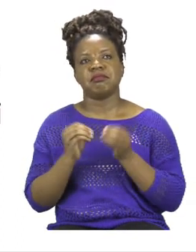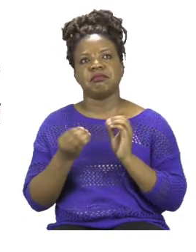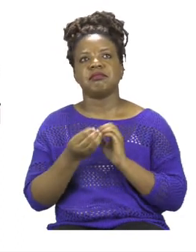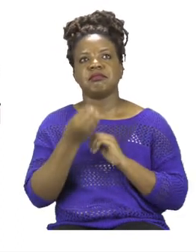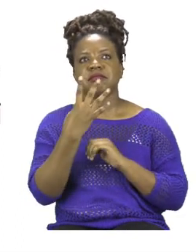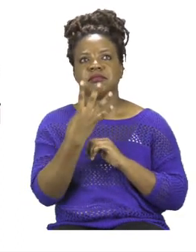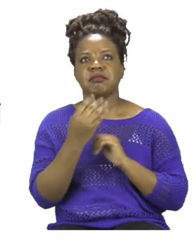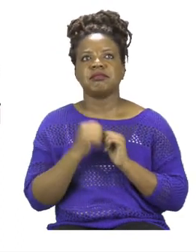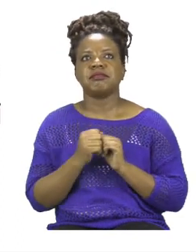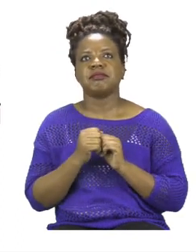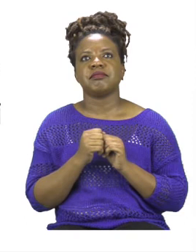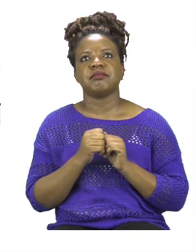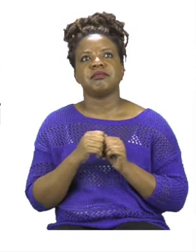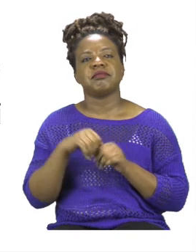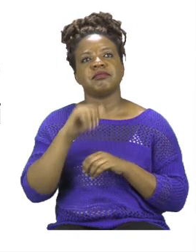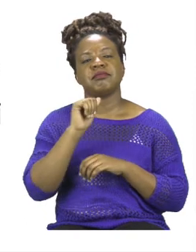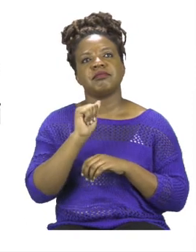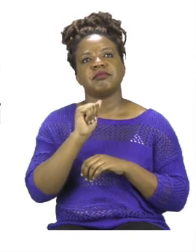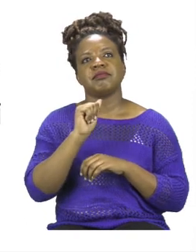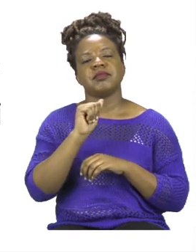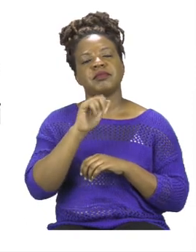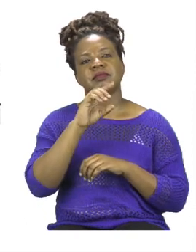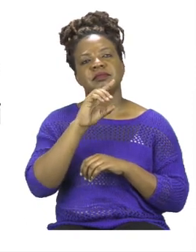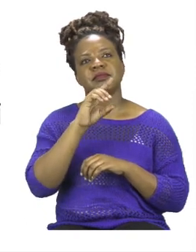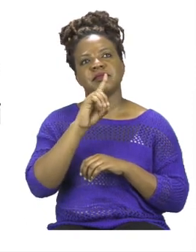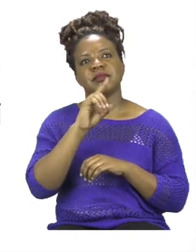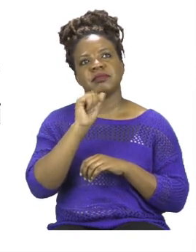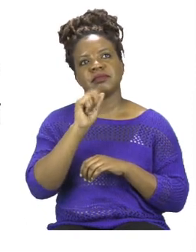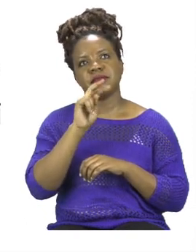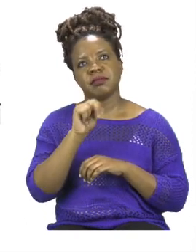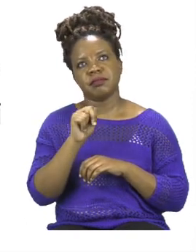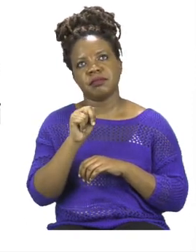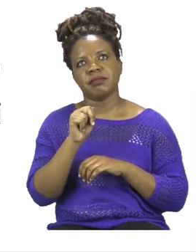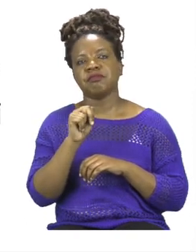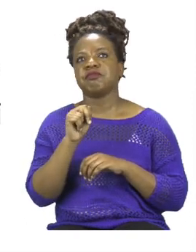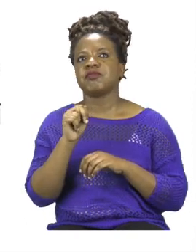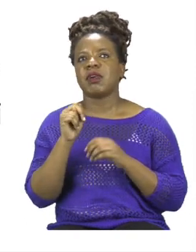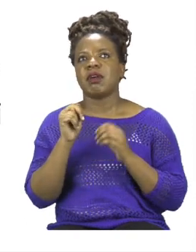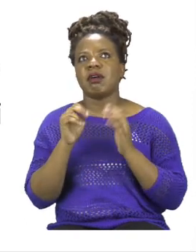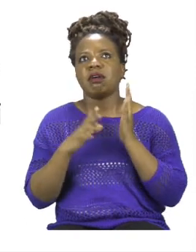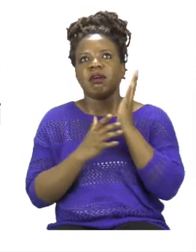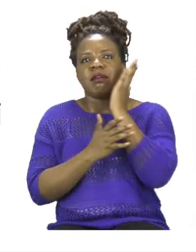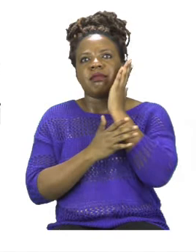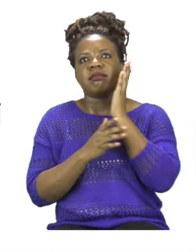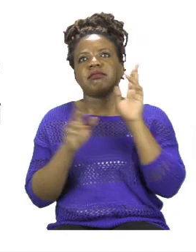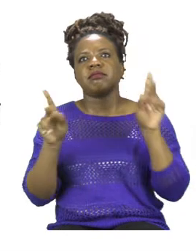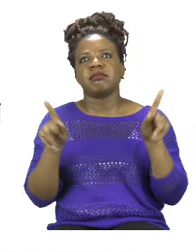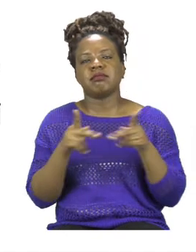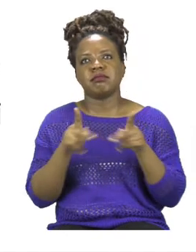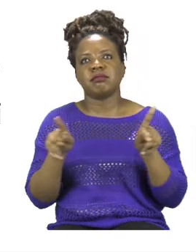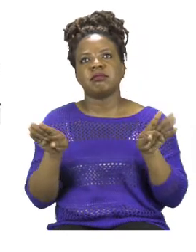Let us begin. Dan throws a surprise party for Jane. He invited